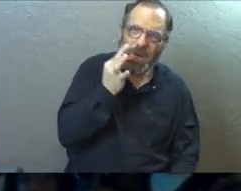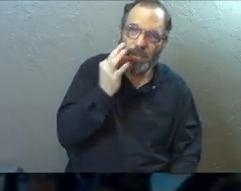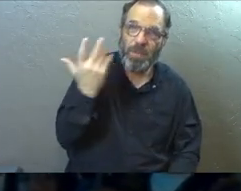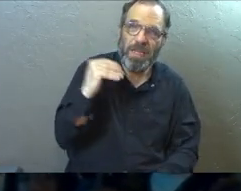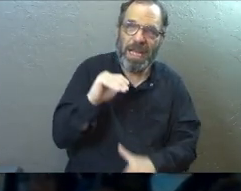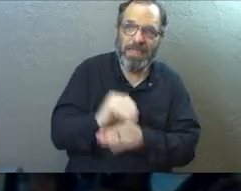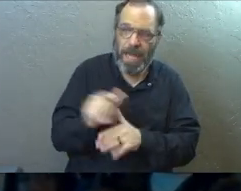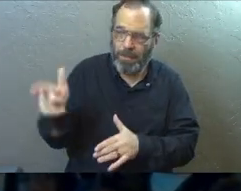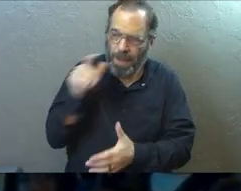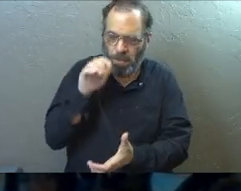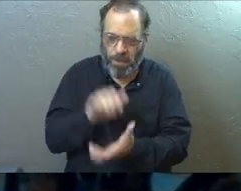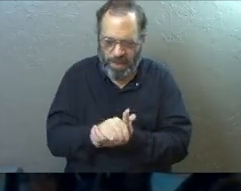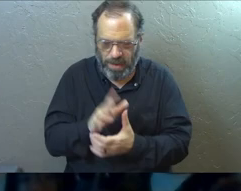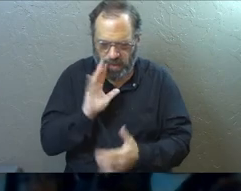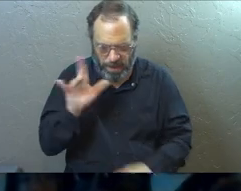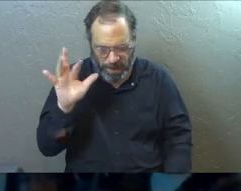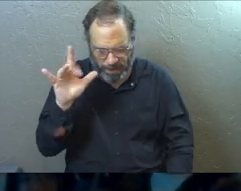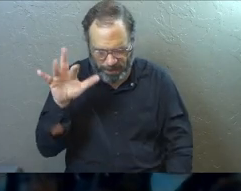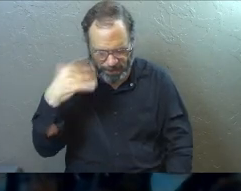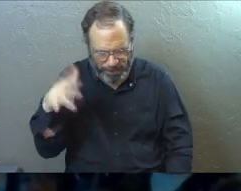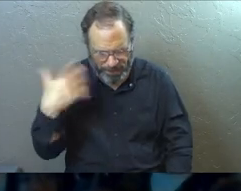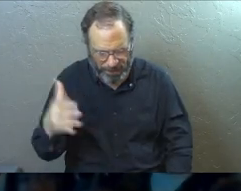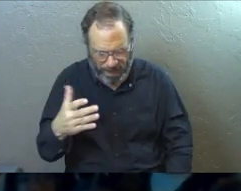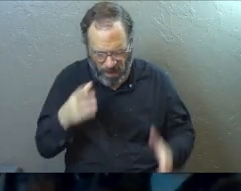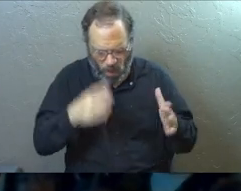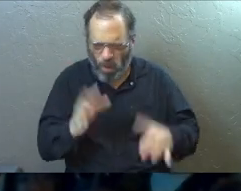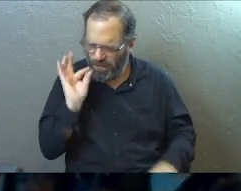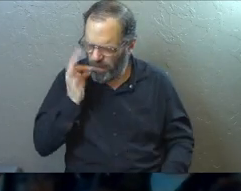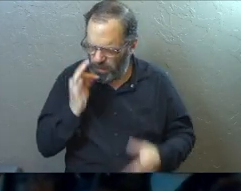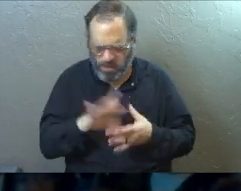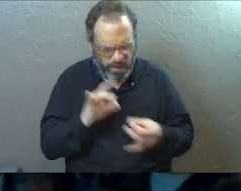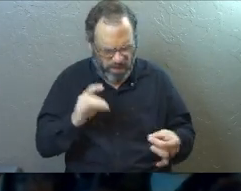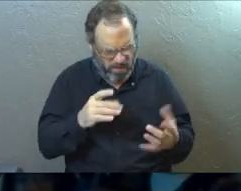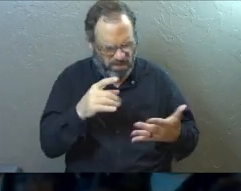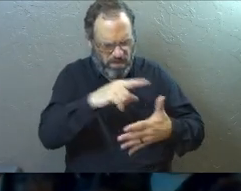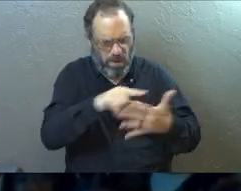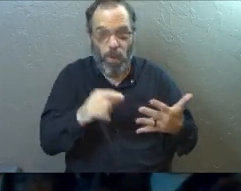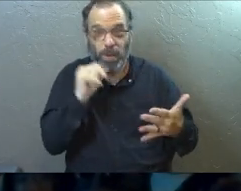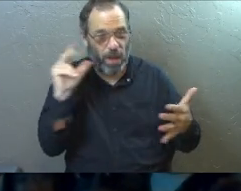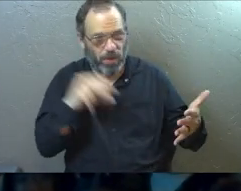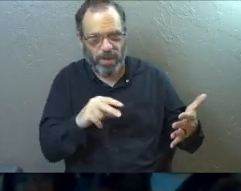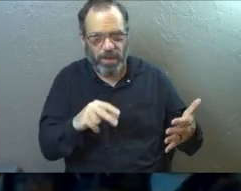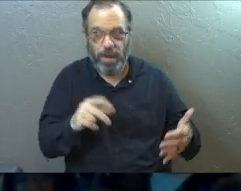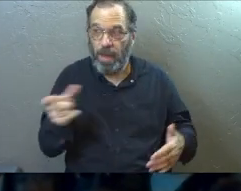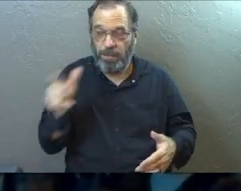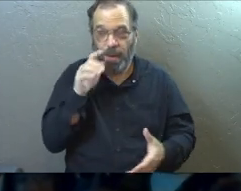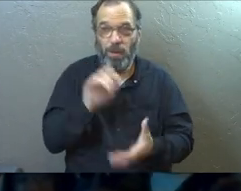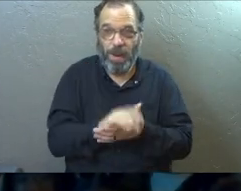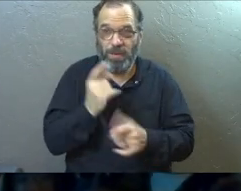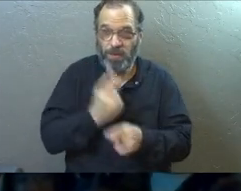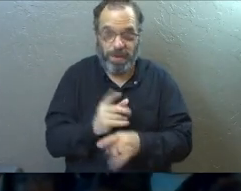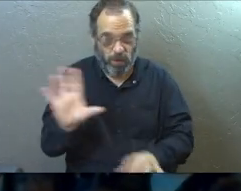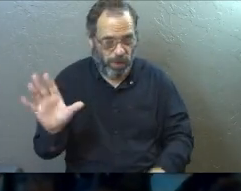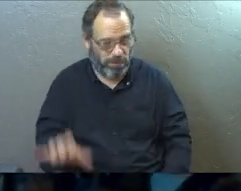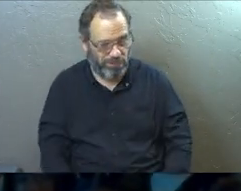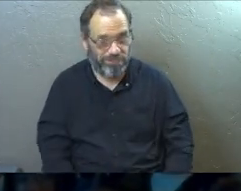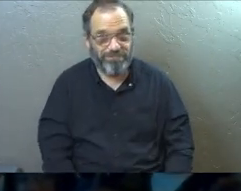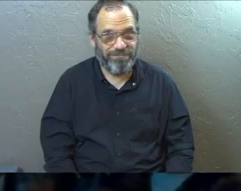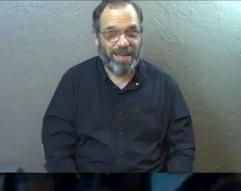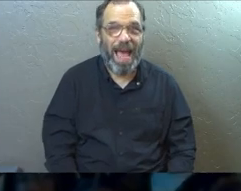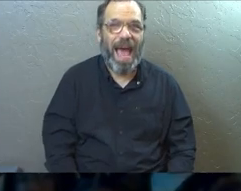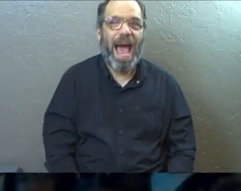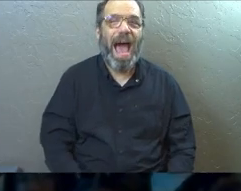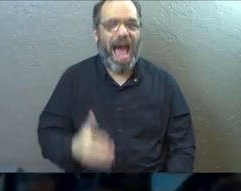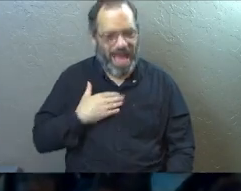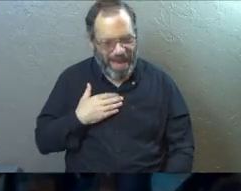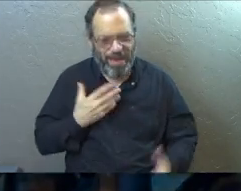Last night, Sarah and I were talking about, we were trying to figure out what the order of the fruit of the Spirit was without looking, and she was right, just so you know. I had